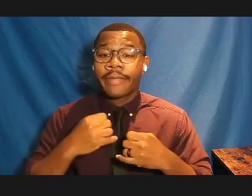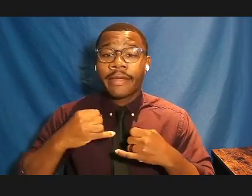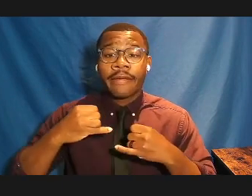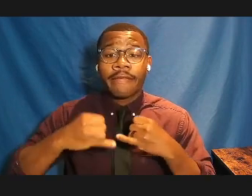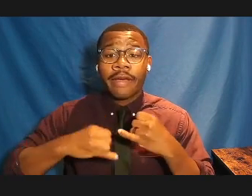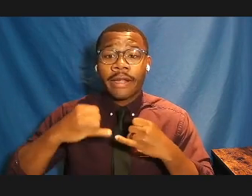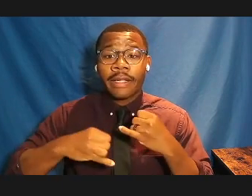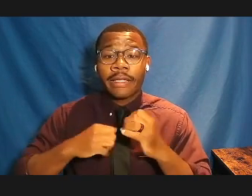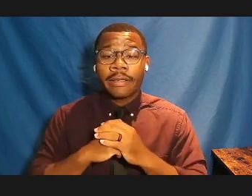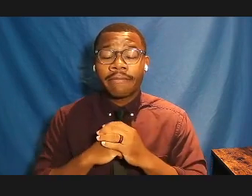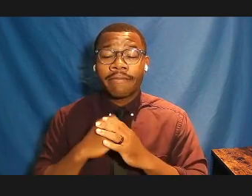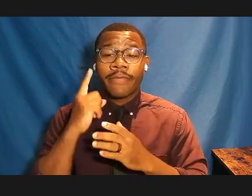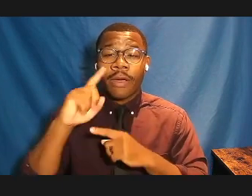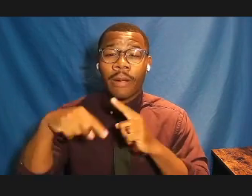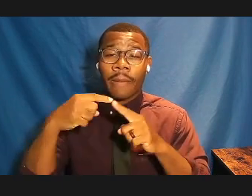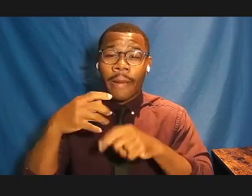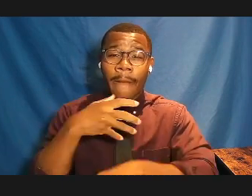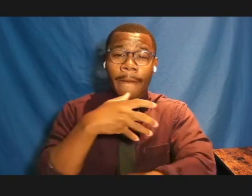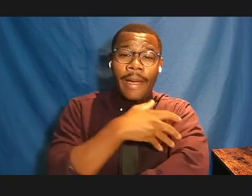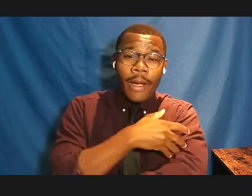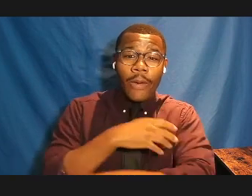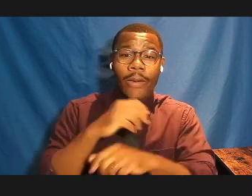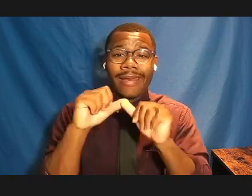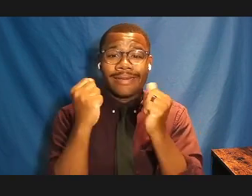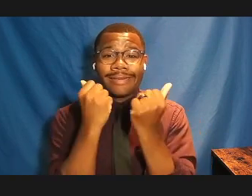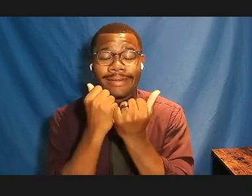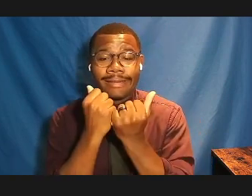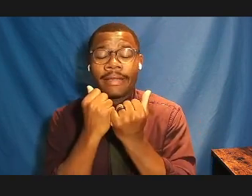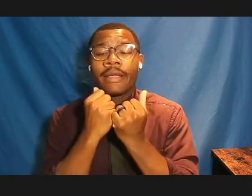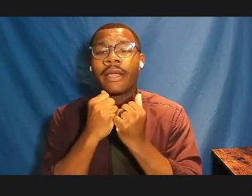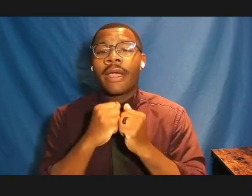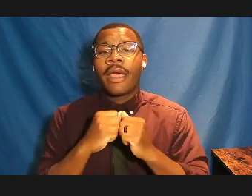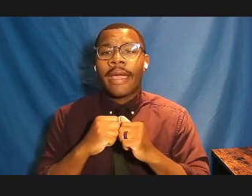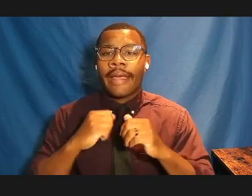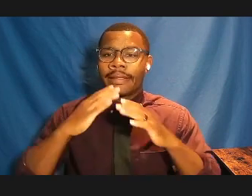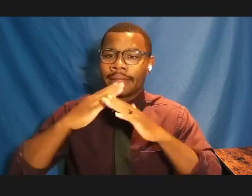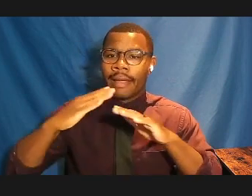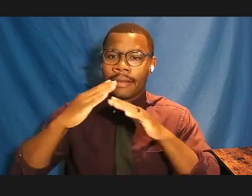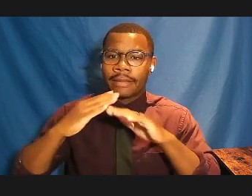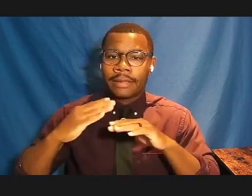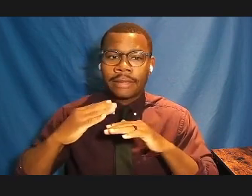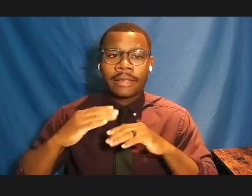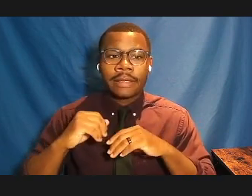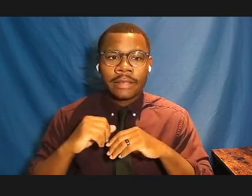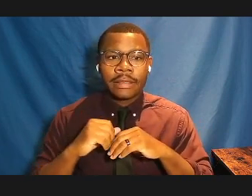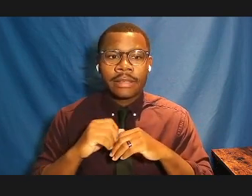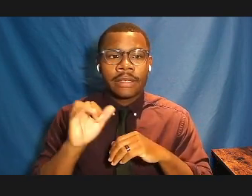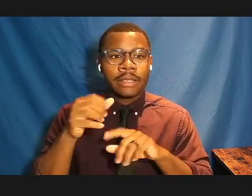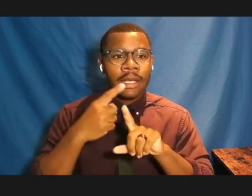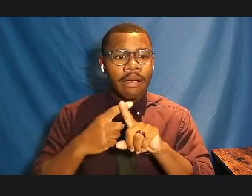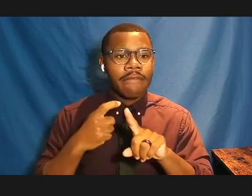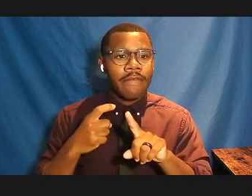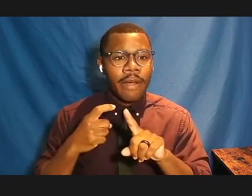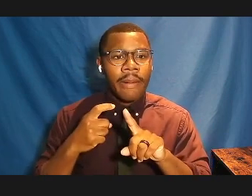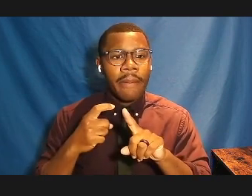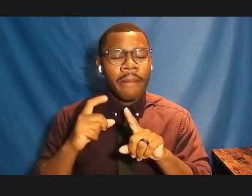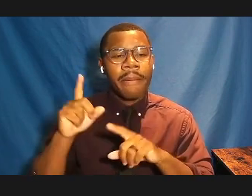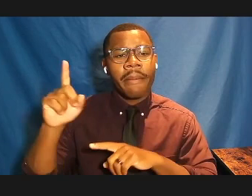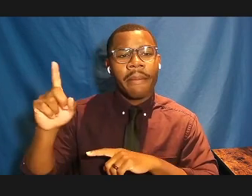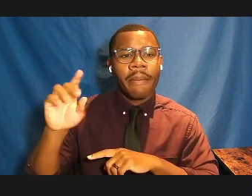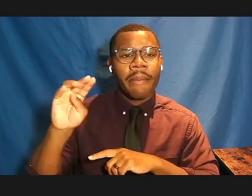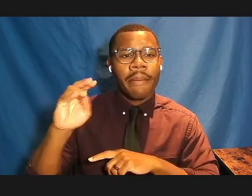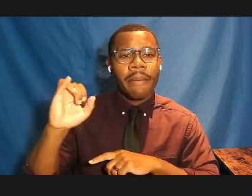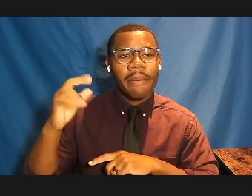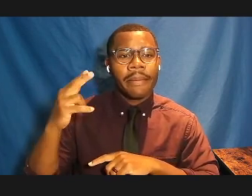power, agency, and the chronology of silences. That's taken from silencing the past by Michel Rotrio, the Haitian scholar.